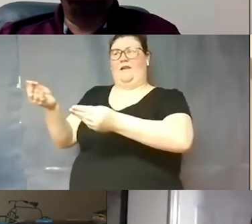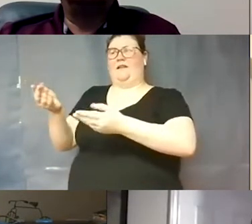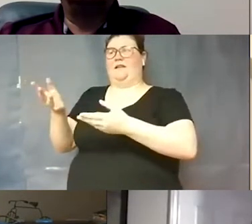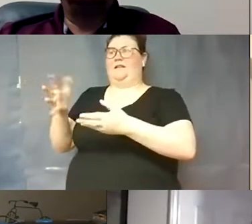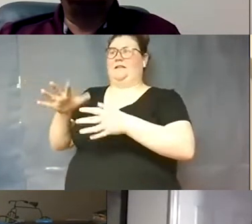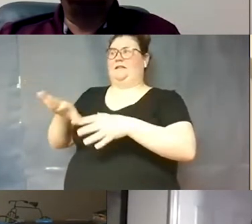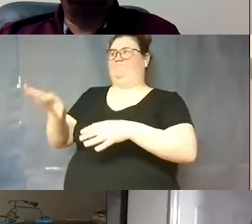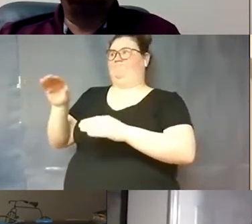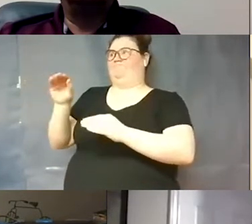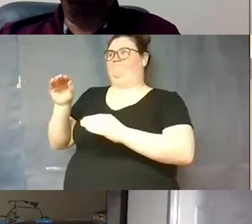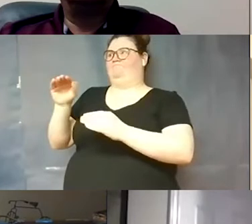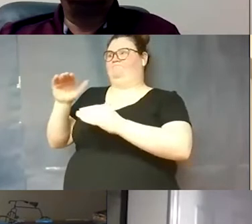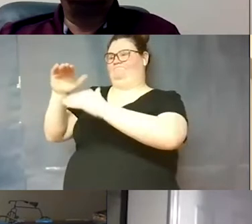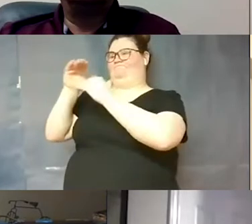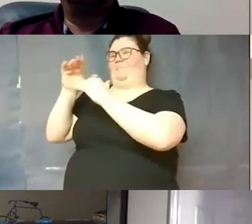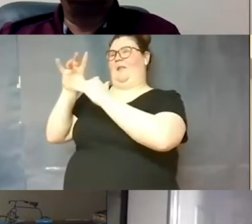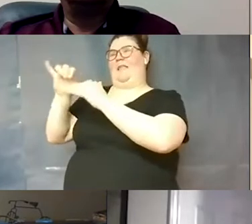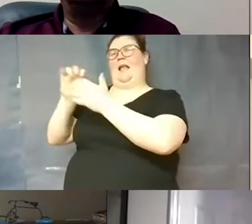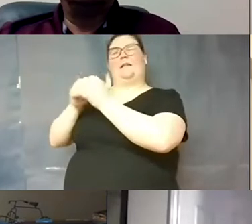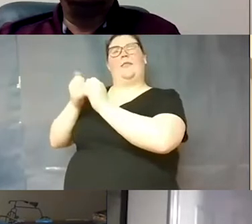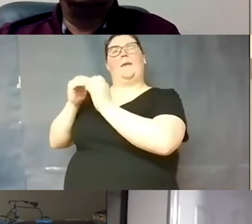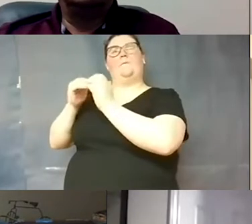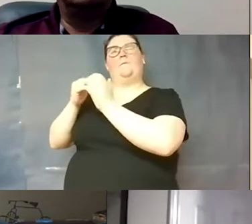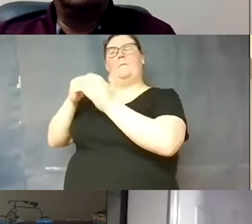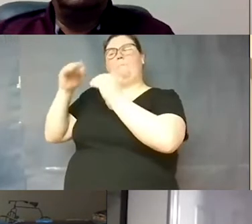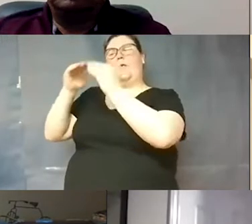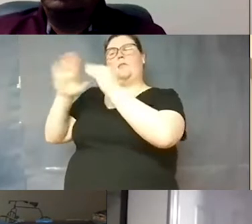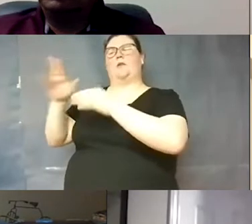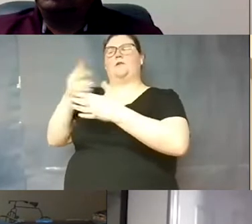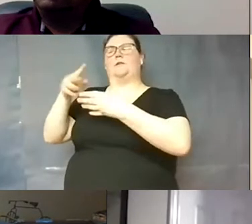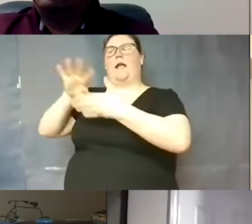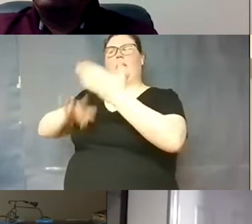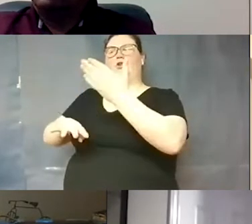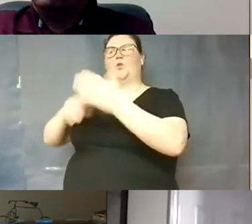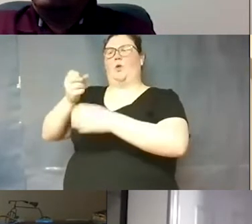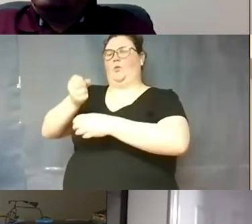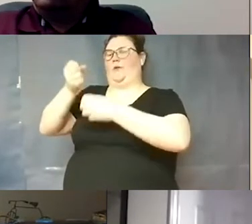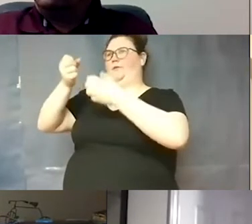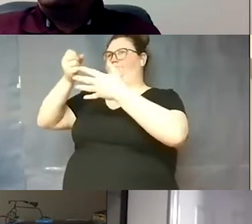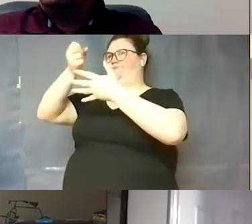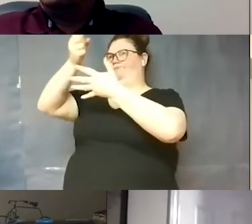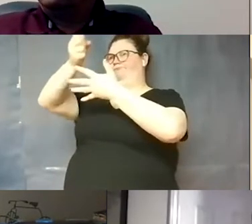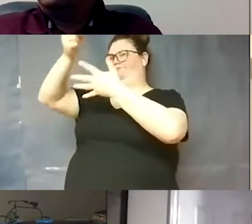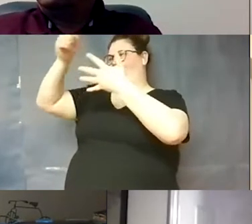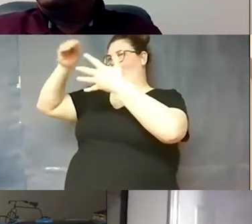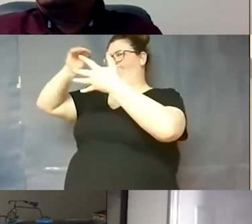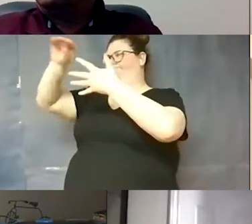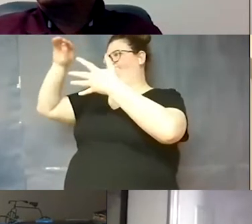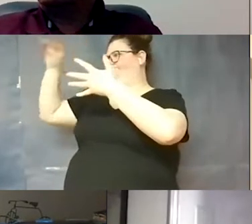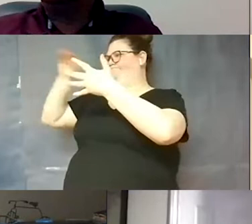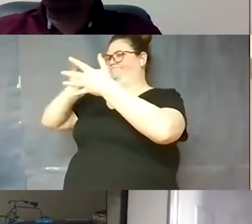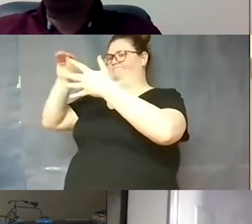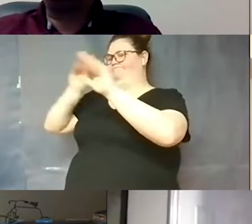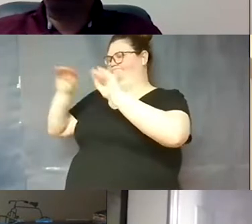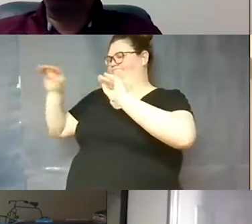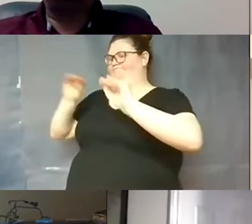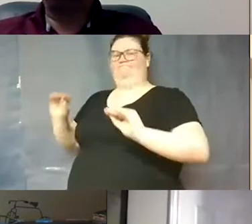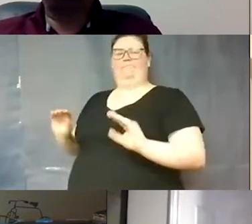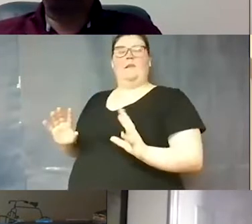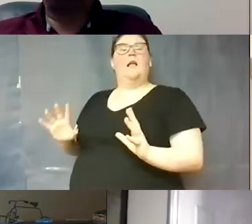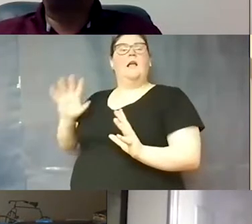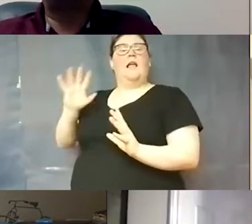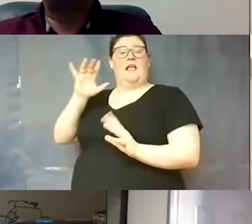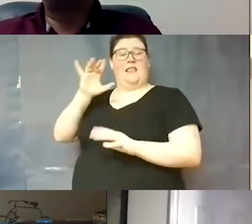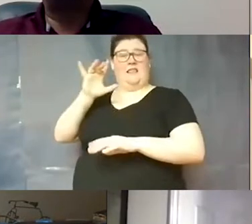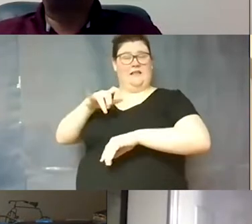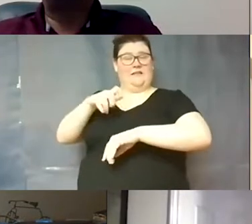and that's how they've built their schedule around those allocations and assign teach uh students to teachers at this point in time